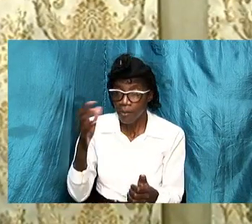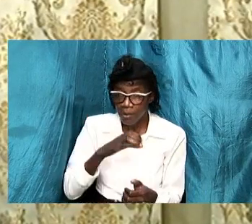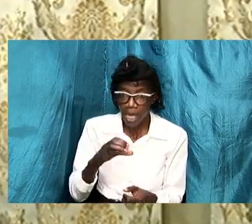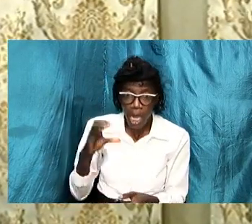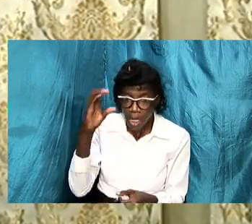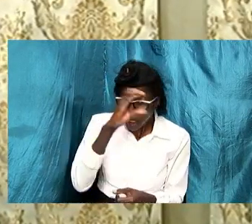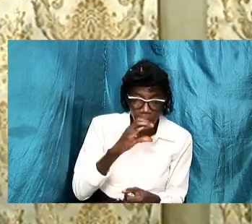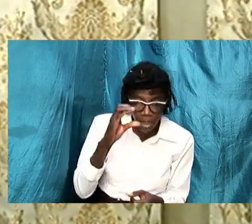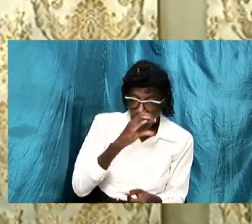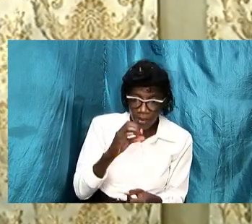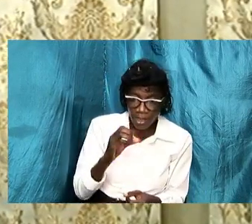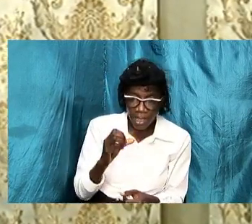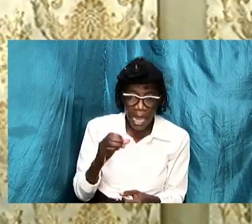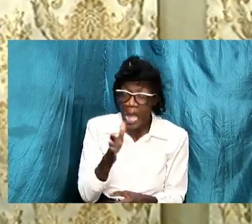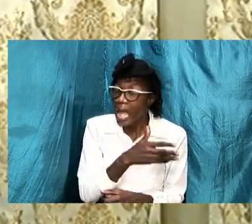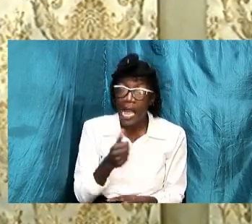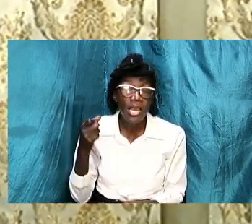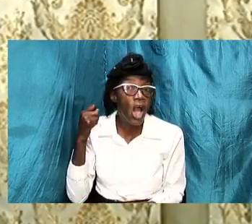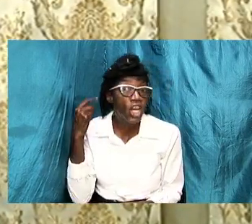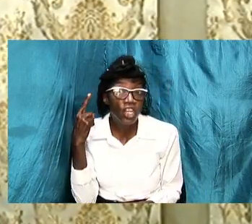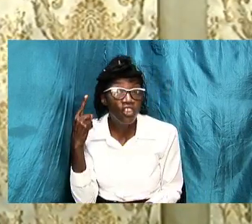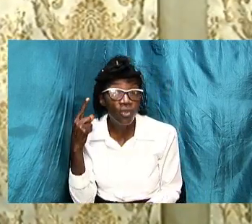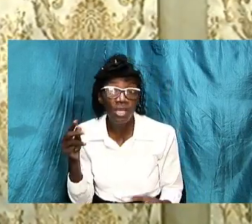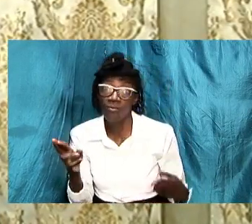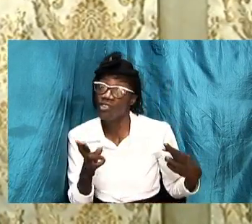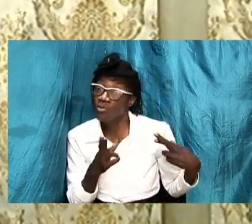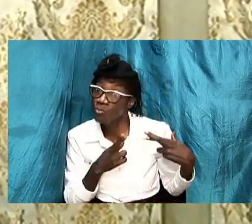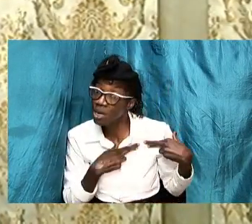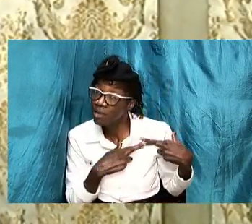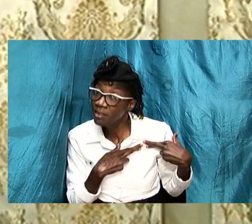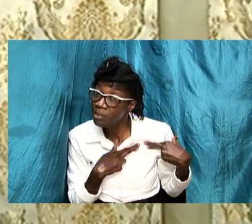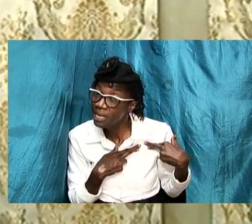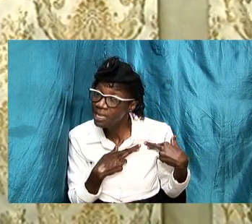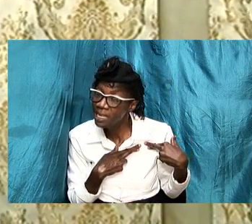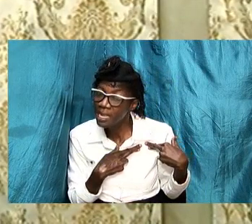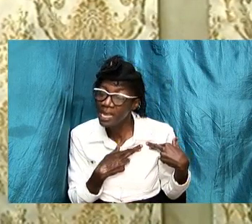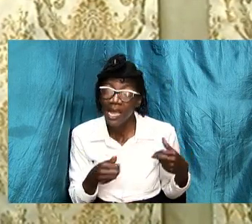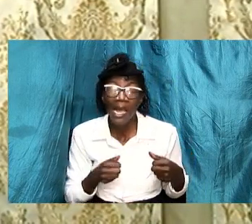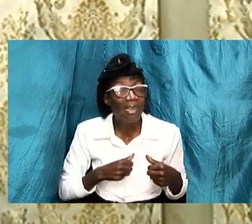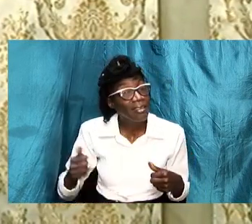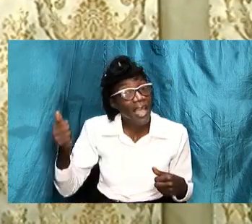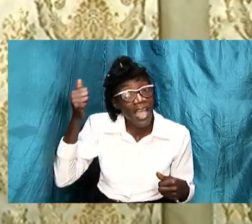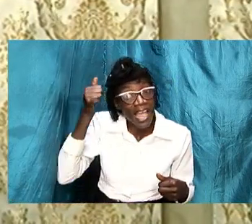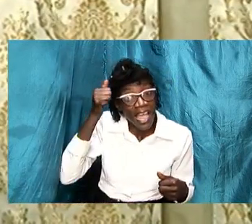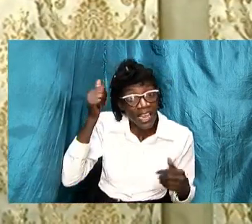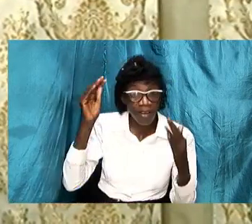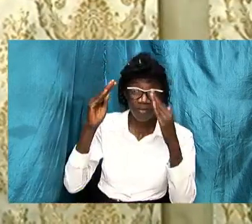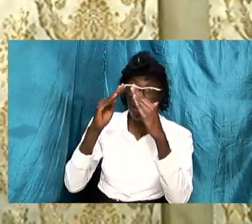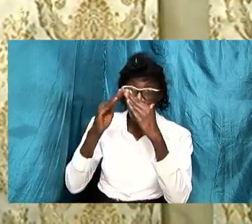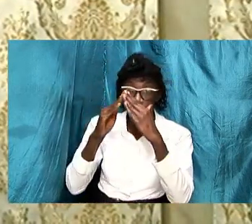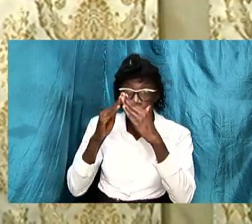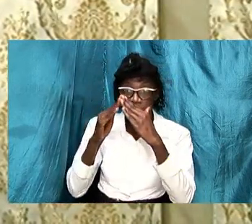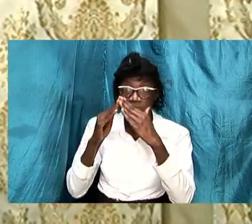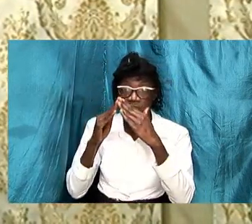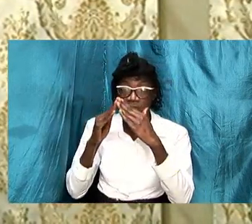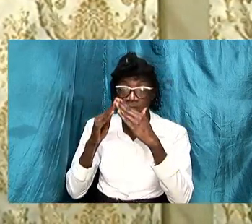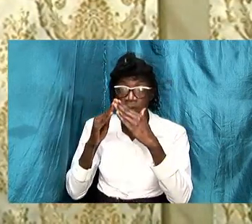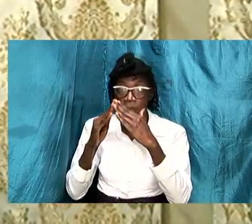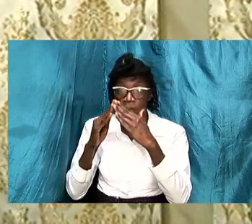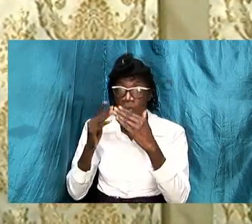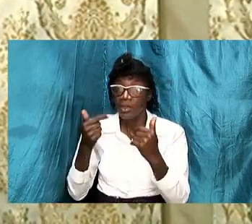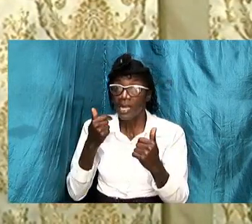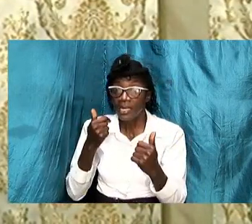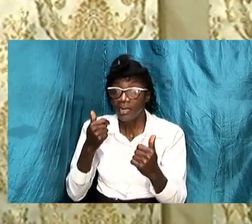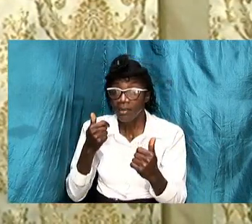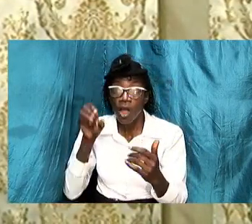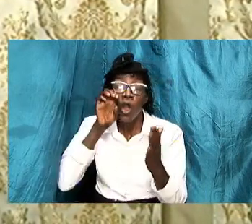and understood his responsibility as the head of his house that he would command